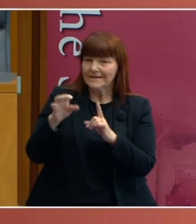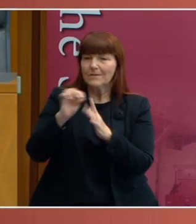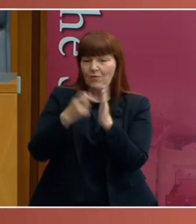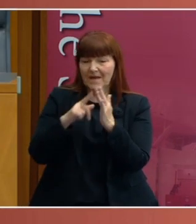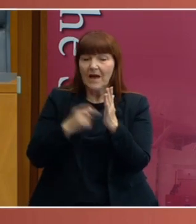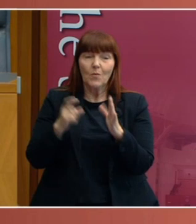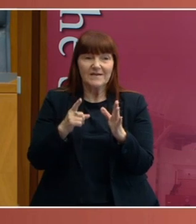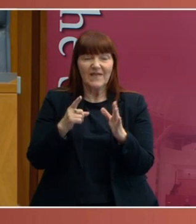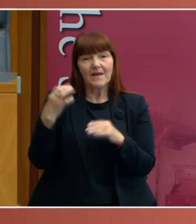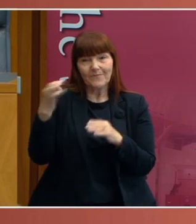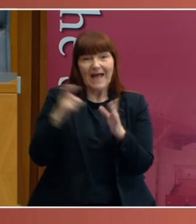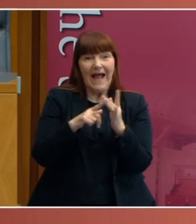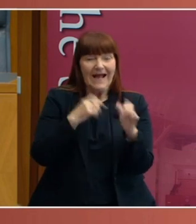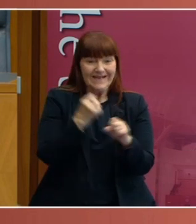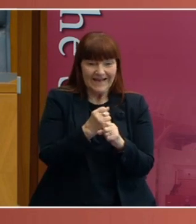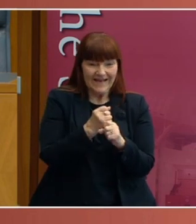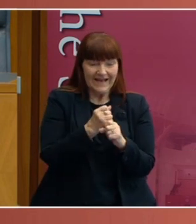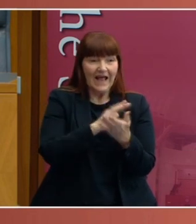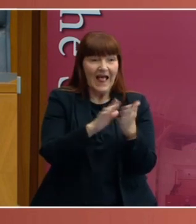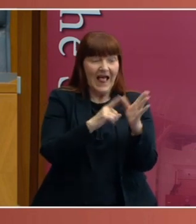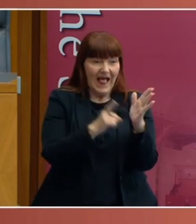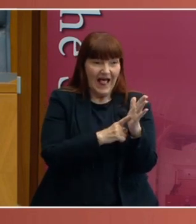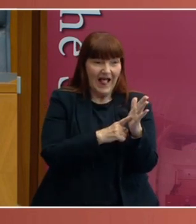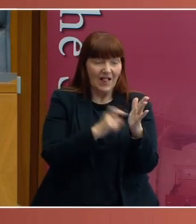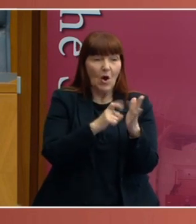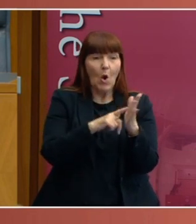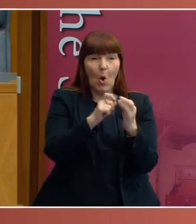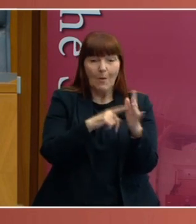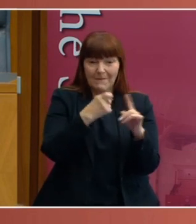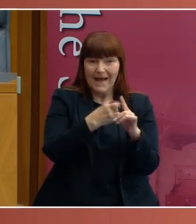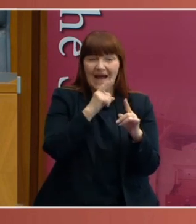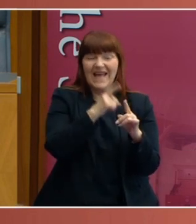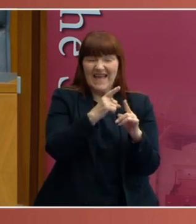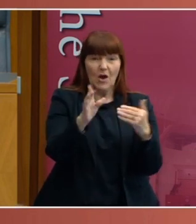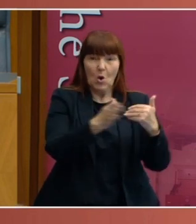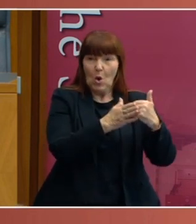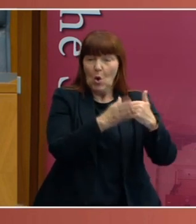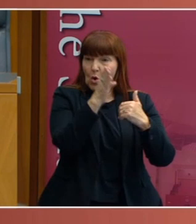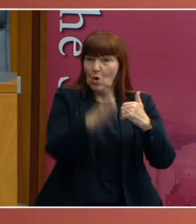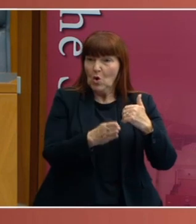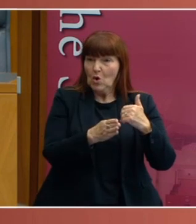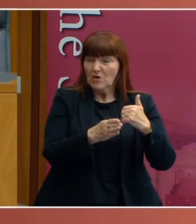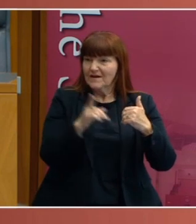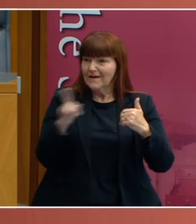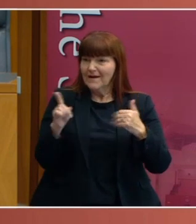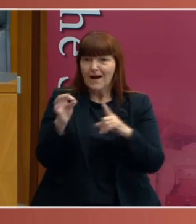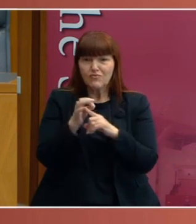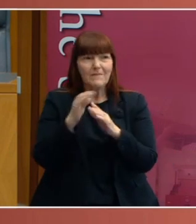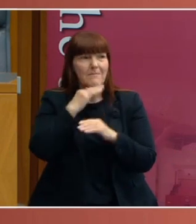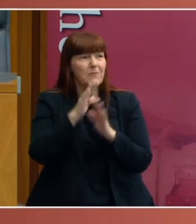Western Australian Premier, Hal Colbatch, who shut the border, and then resisted the pleas of his own Premier